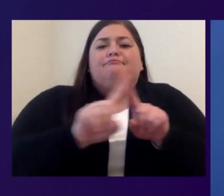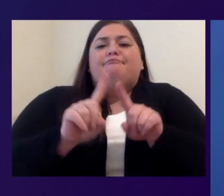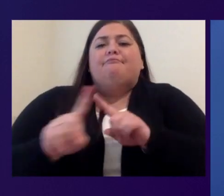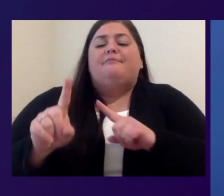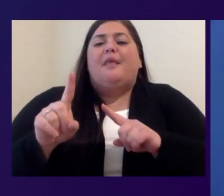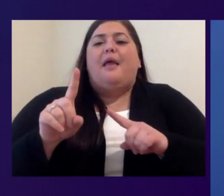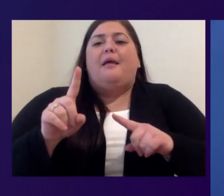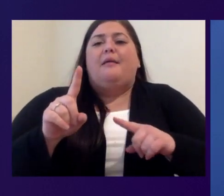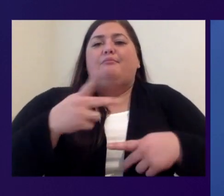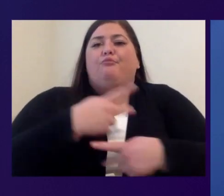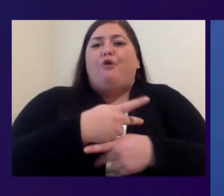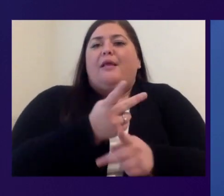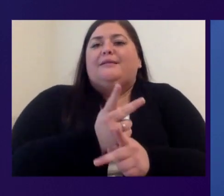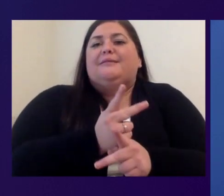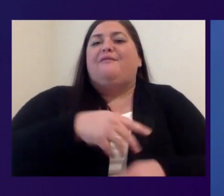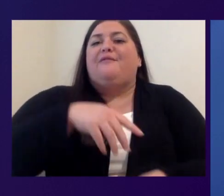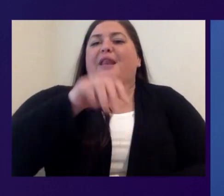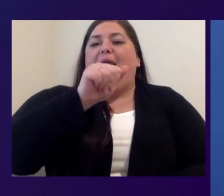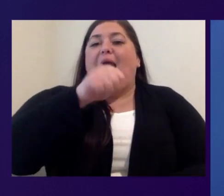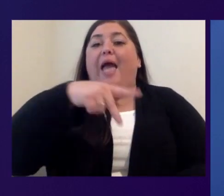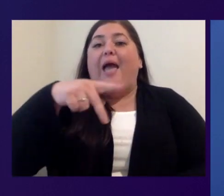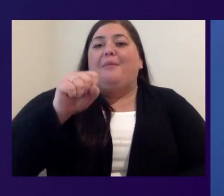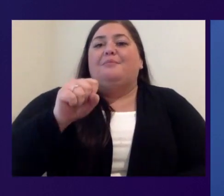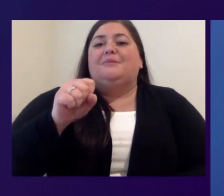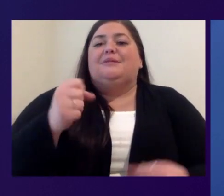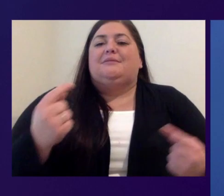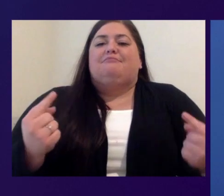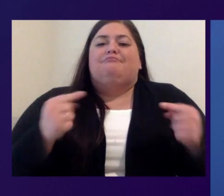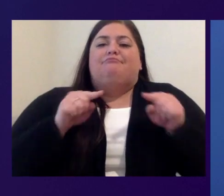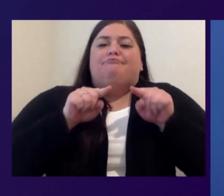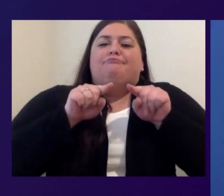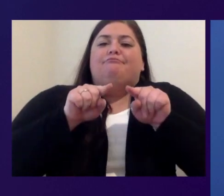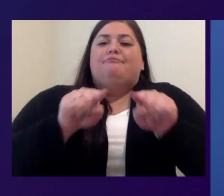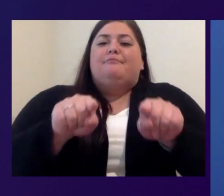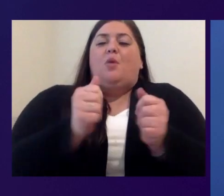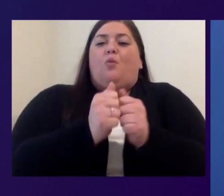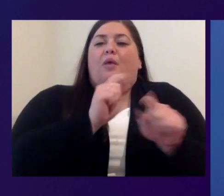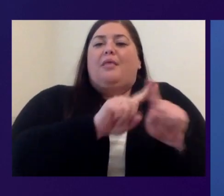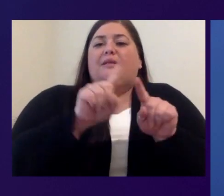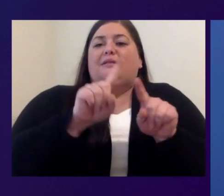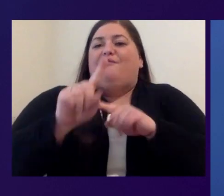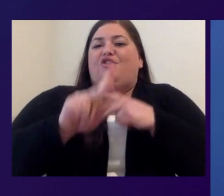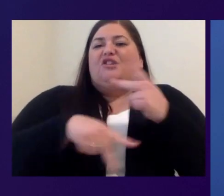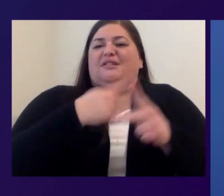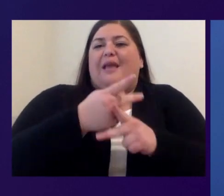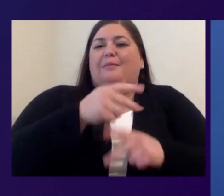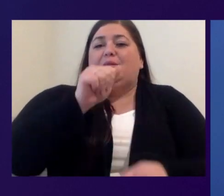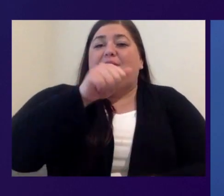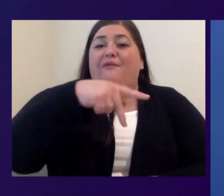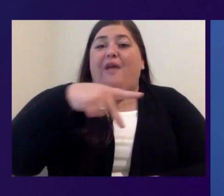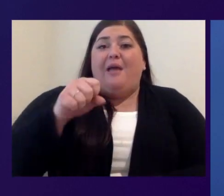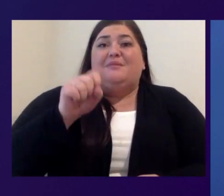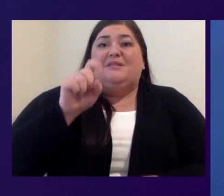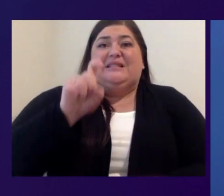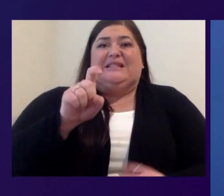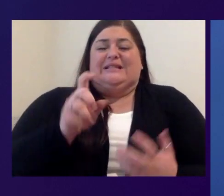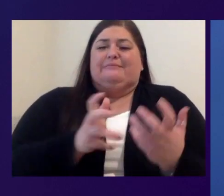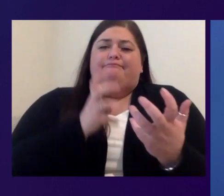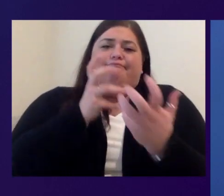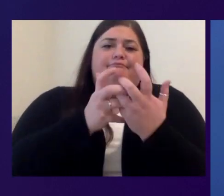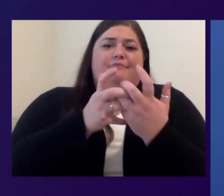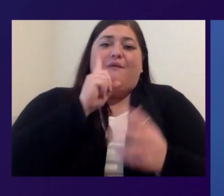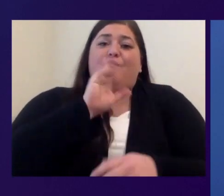aligning with the types of applications that you need to use in your business, we give you